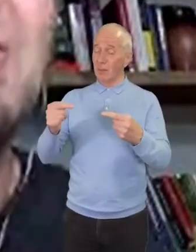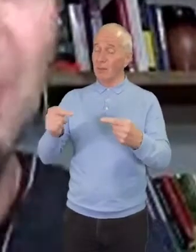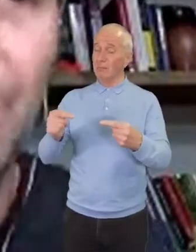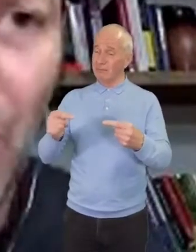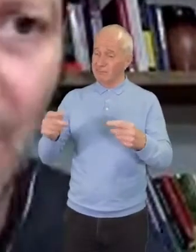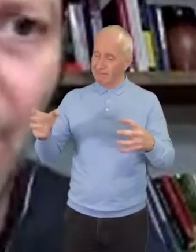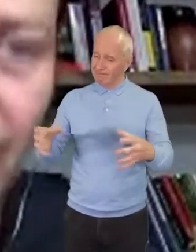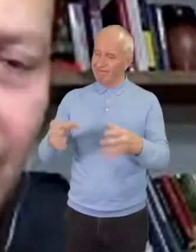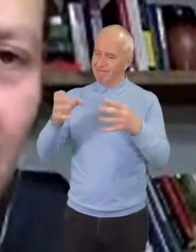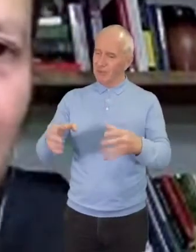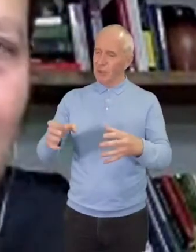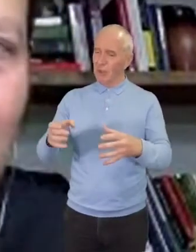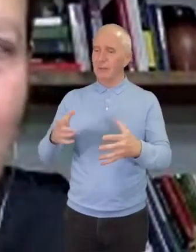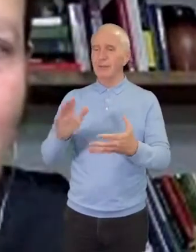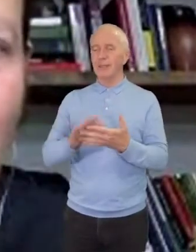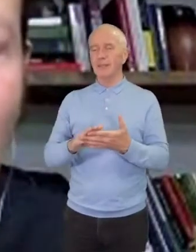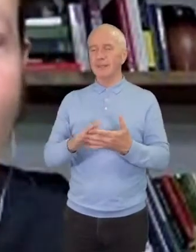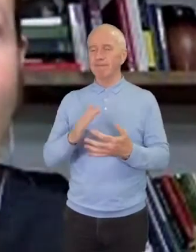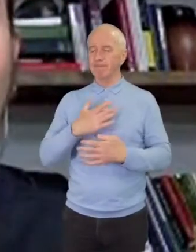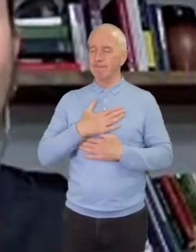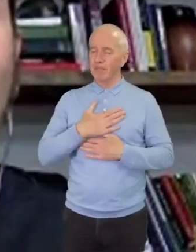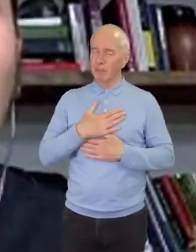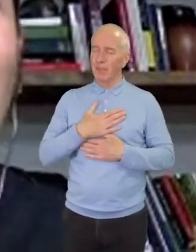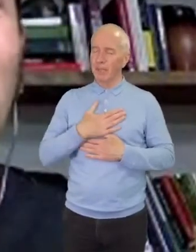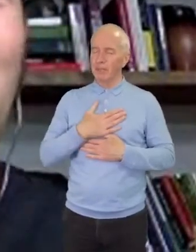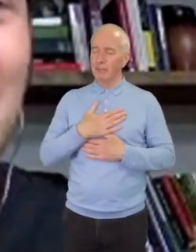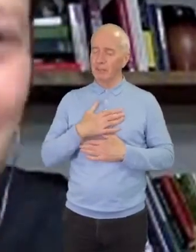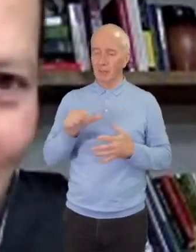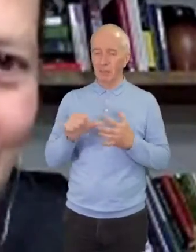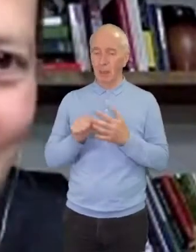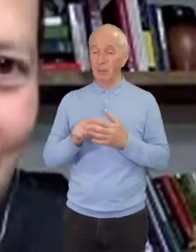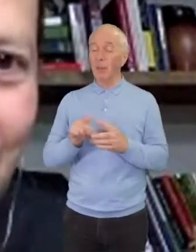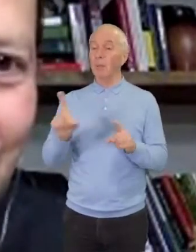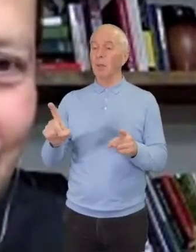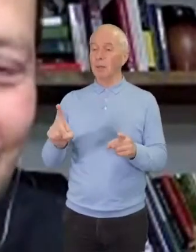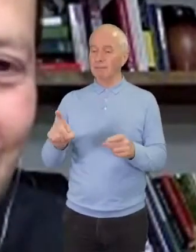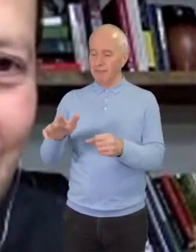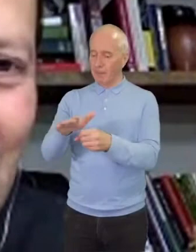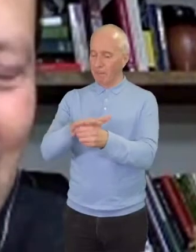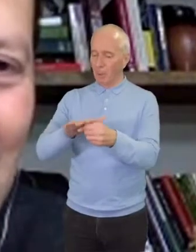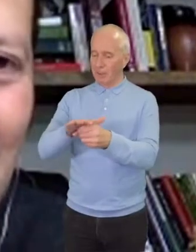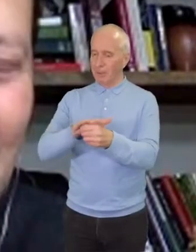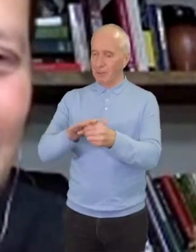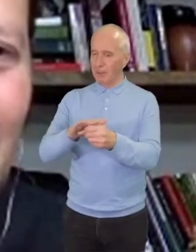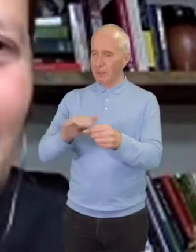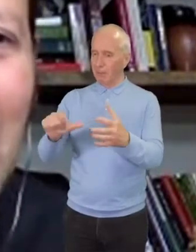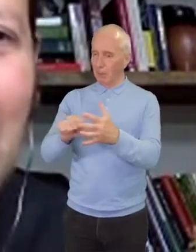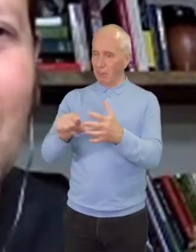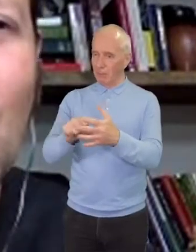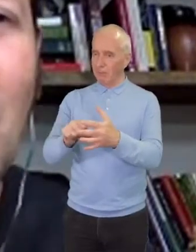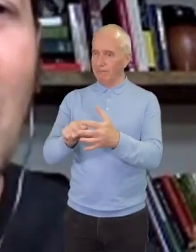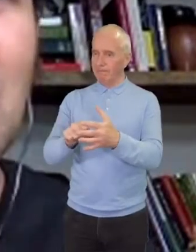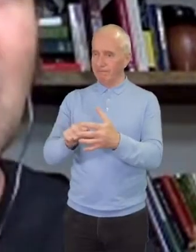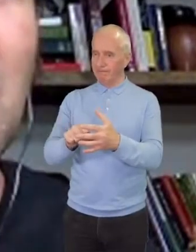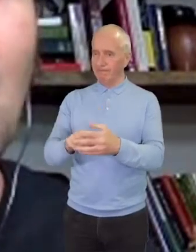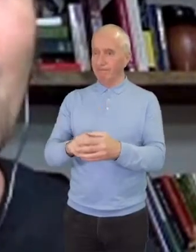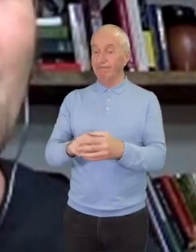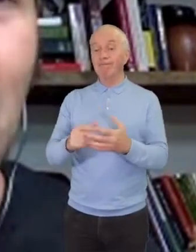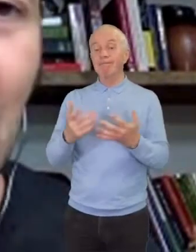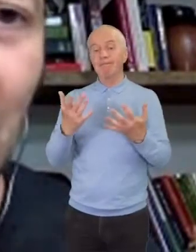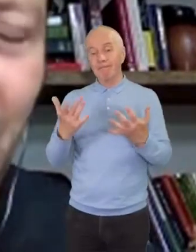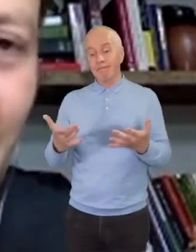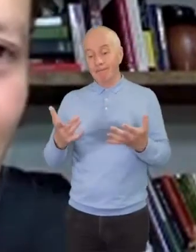compassion problem, but a proximity problem that sometimes we're not